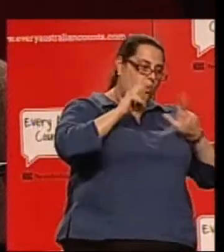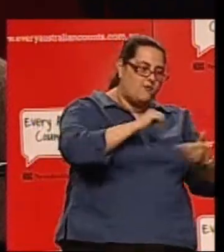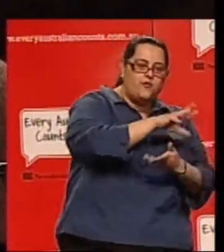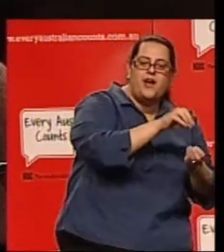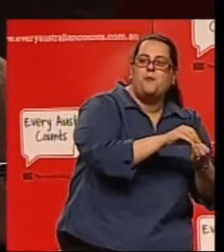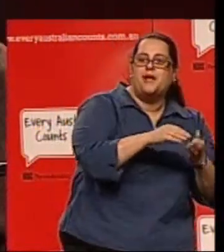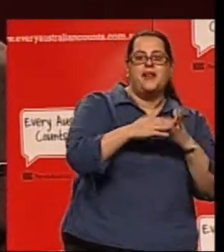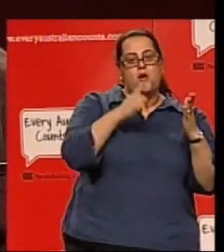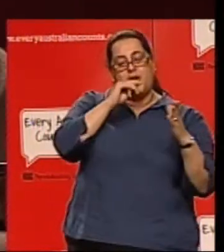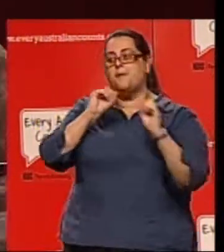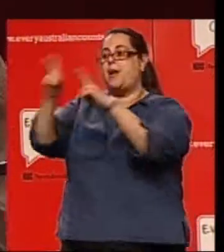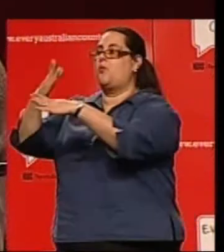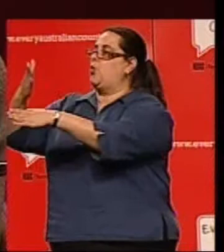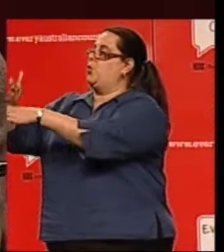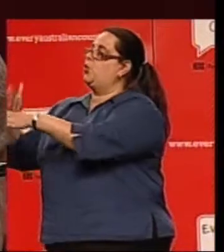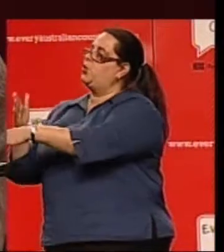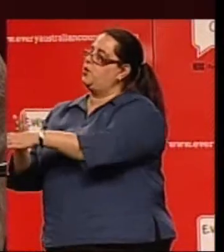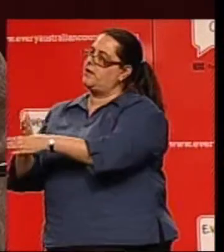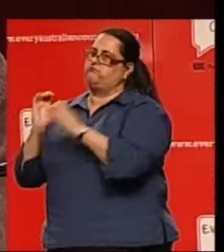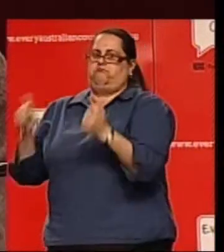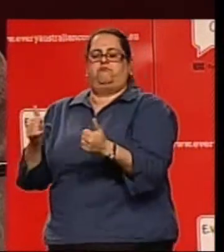increase in GDP per annum.